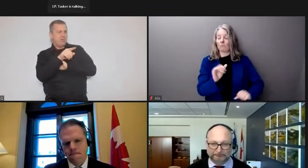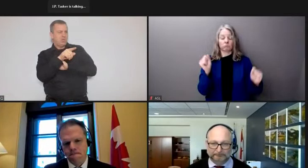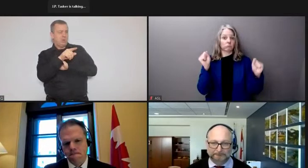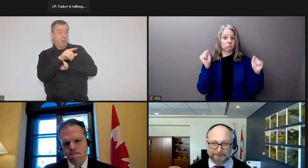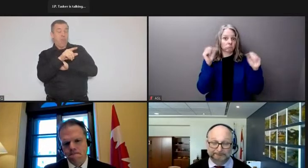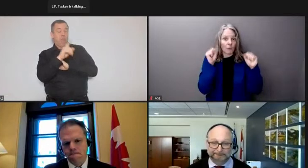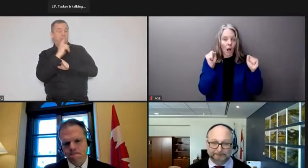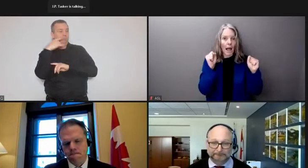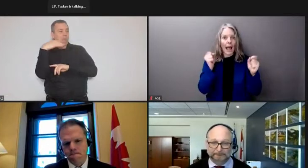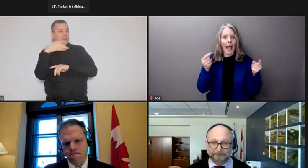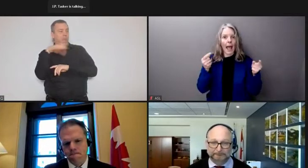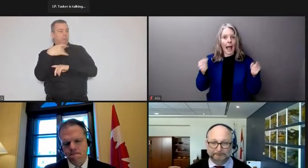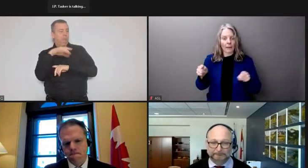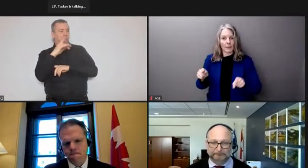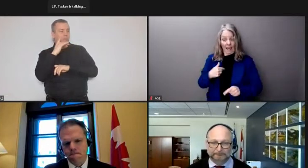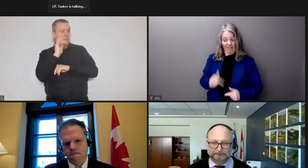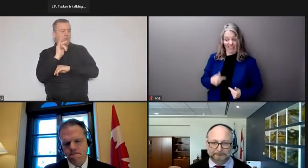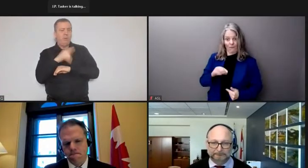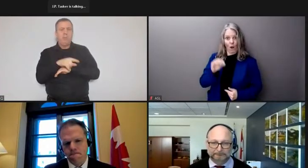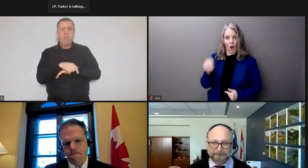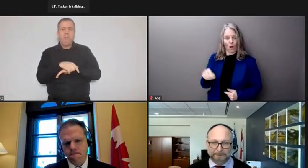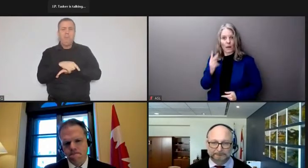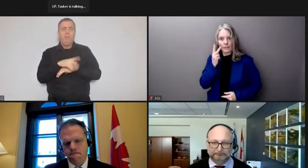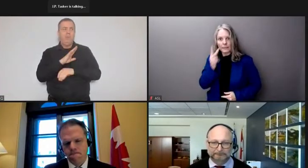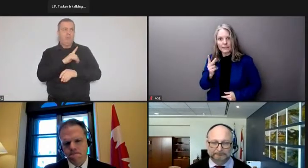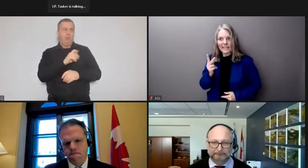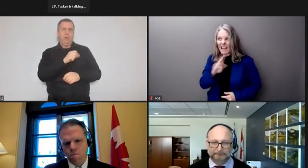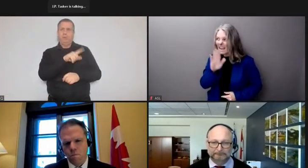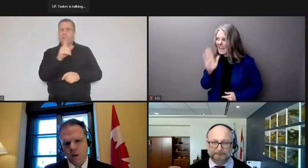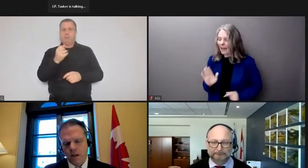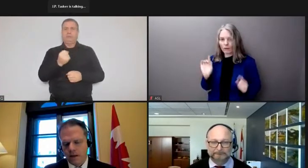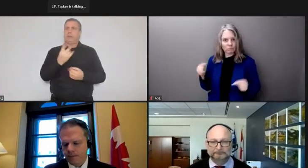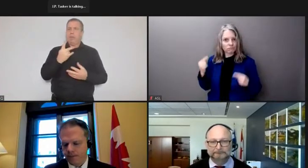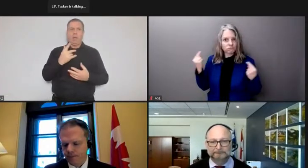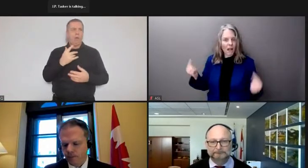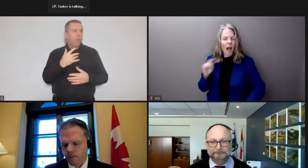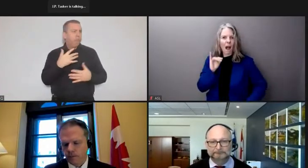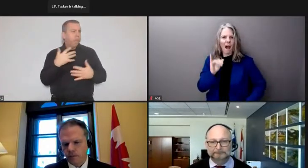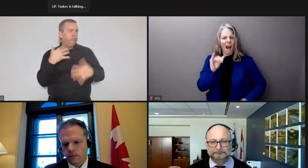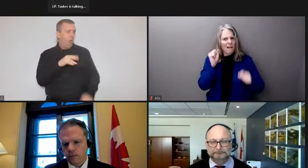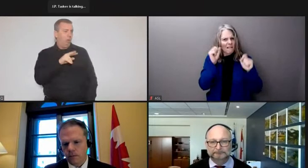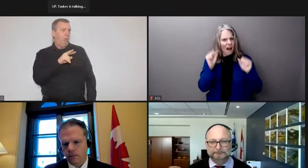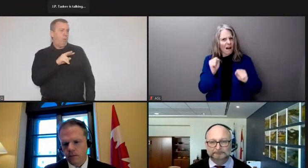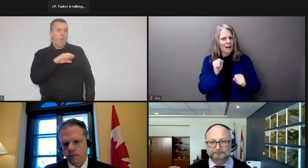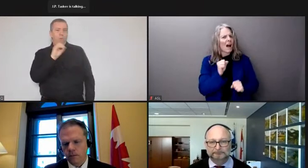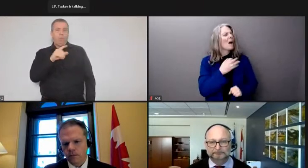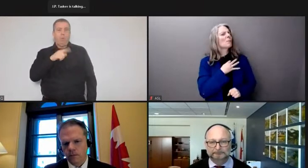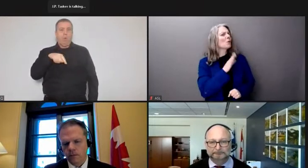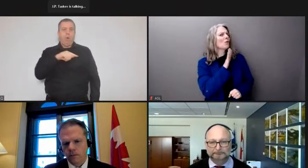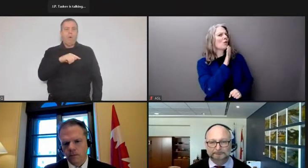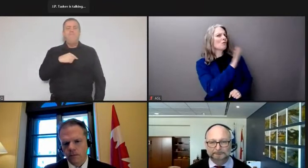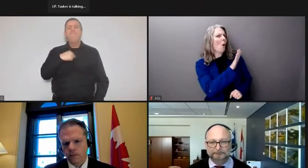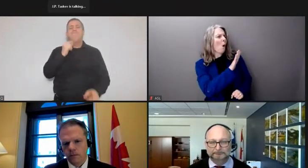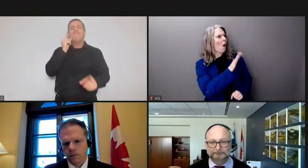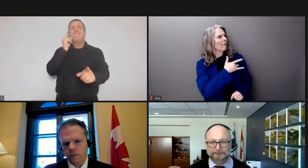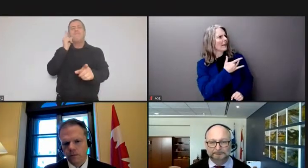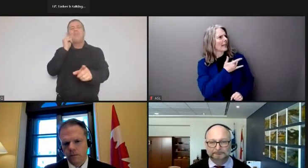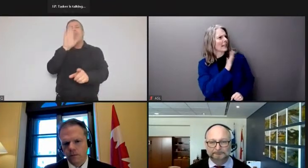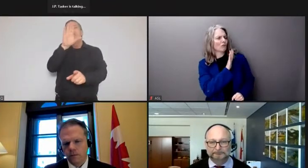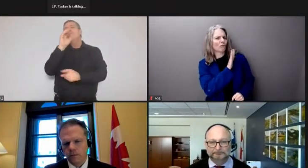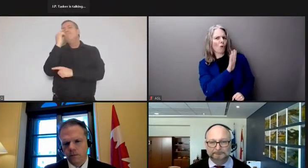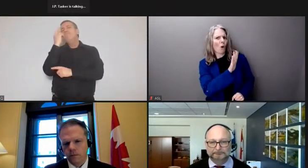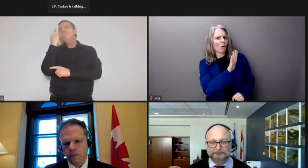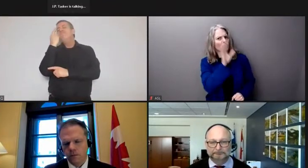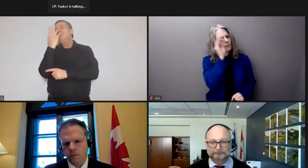us who are from Ottawa to see this sort of action. I want to get your reaction to what we're seeing play out and also get your reaction to some of the main organizers being